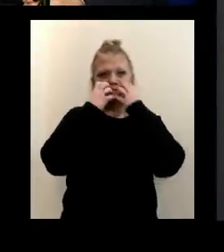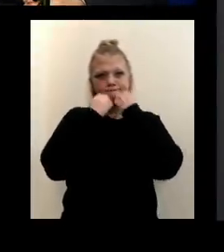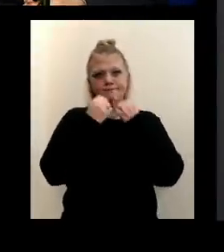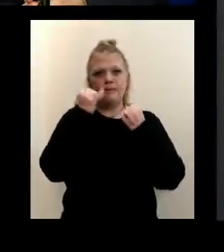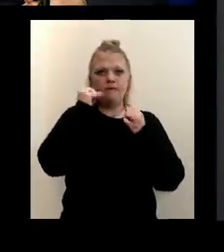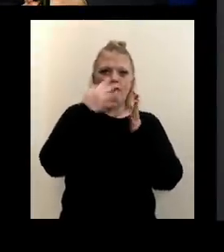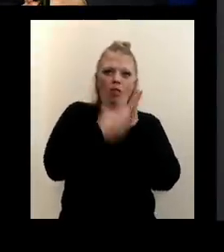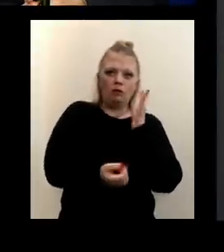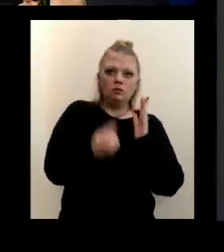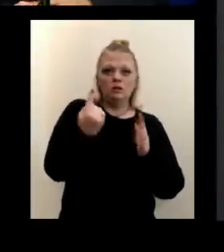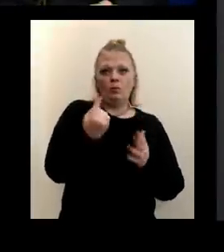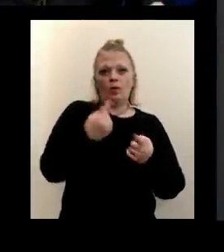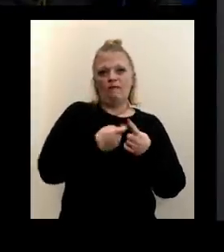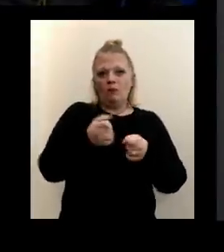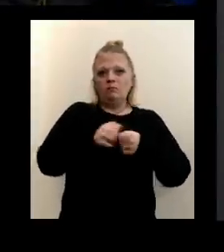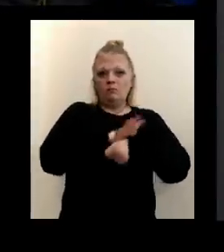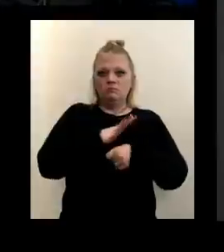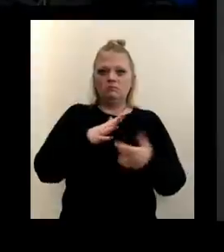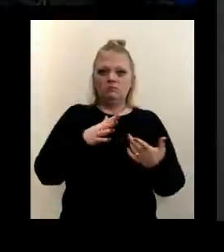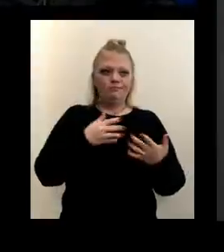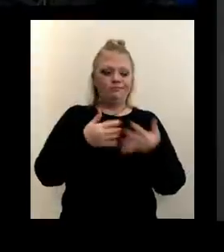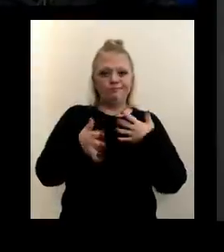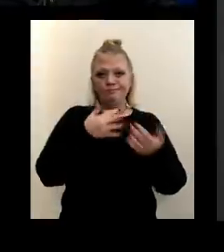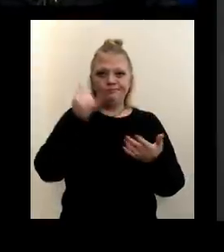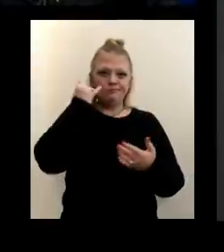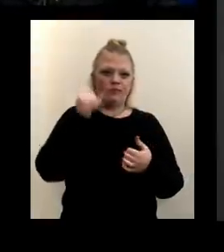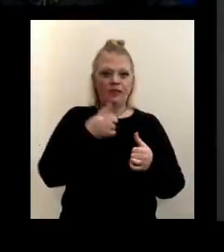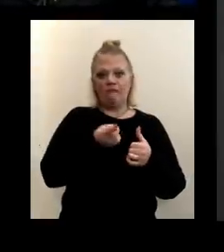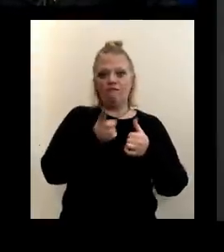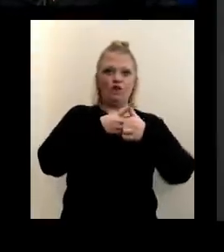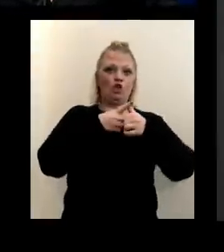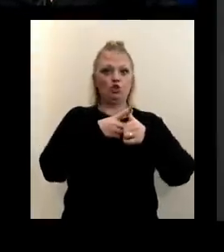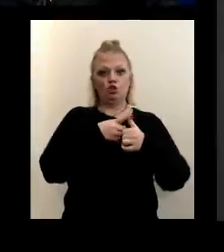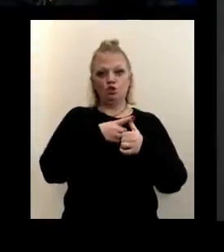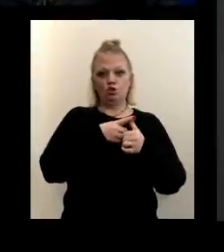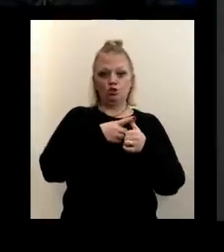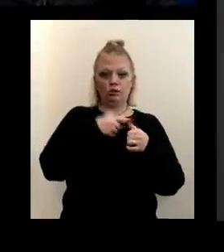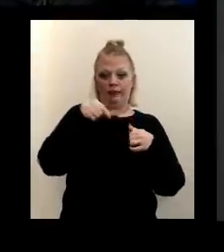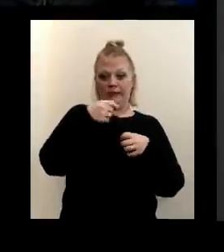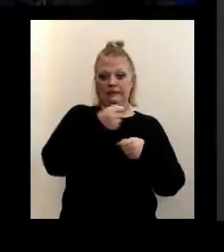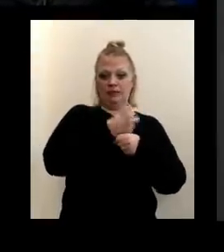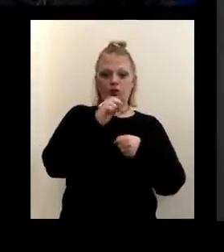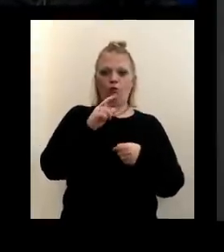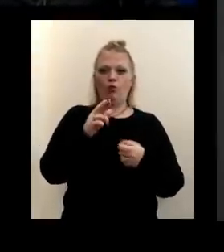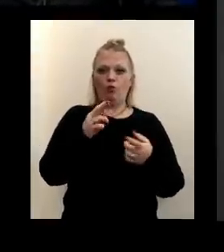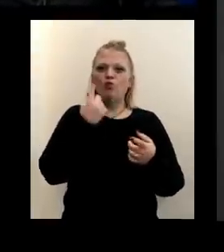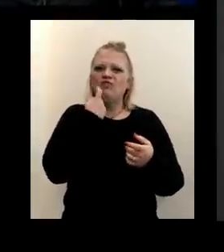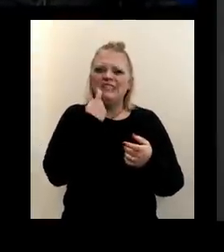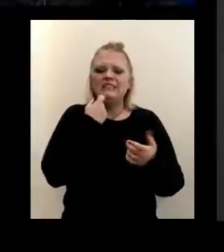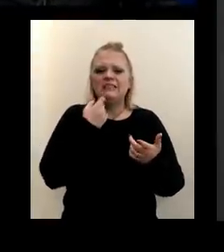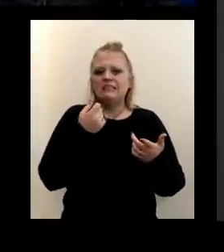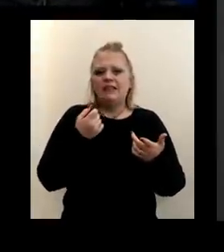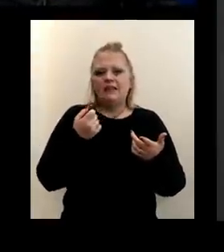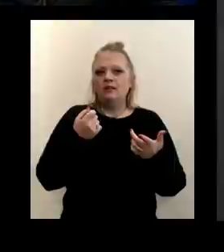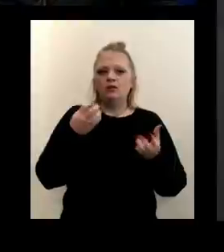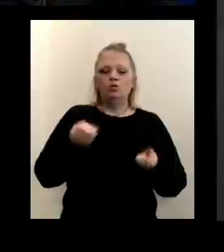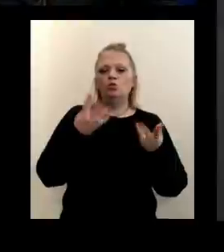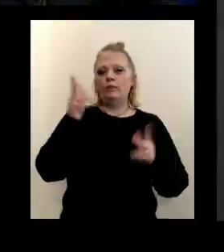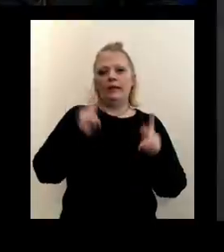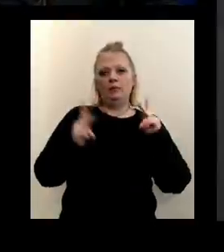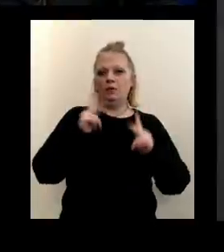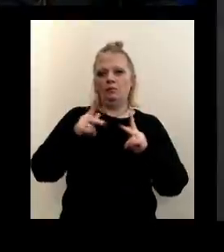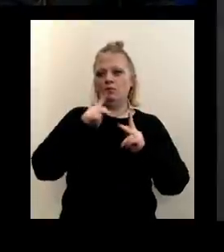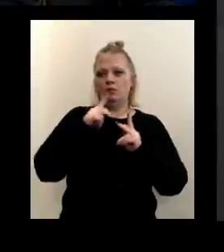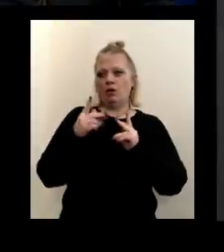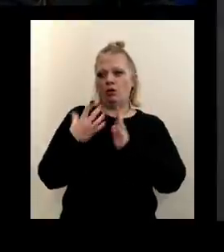lost one from COVID-19, whether it was the first case earlier this year or the most recent one. Too many people have been taken from